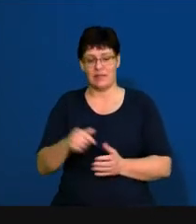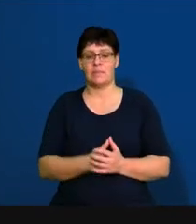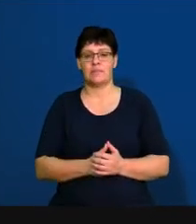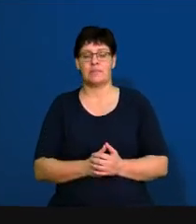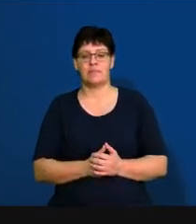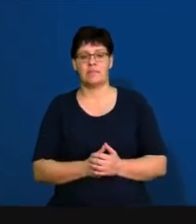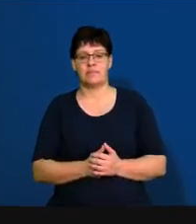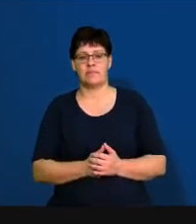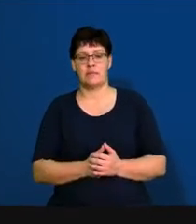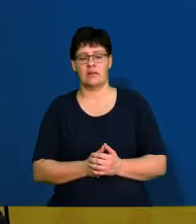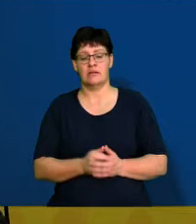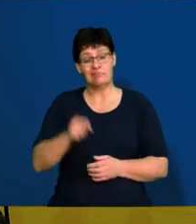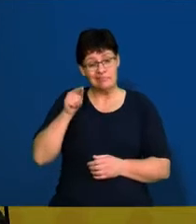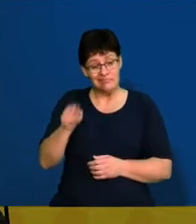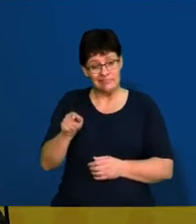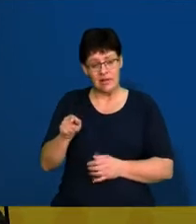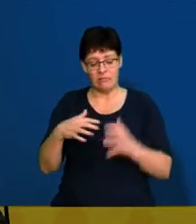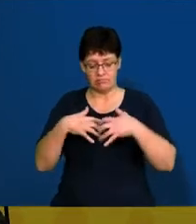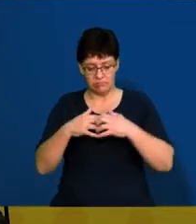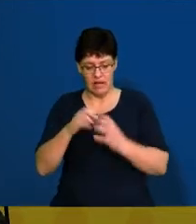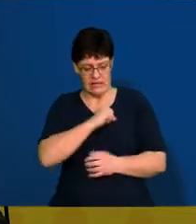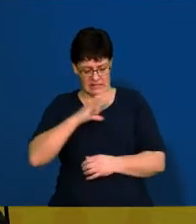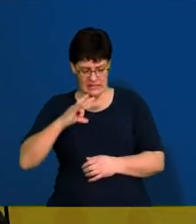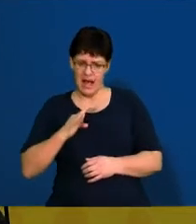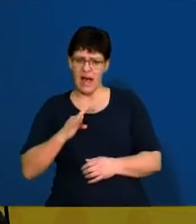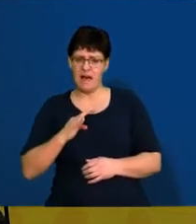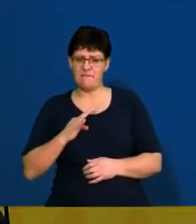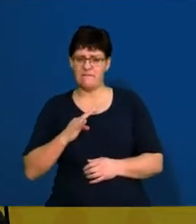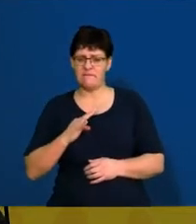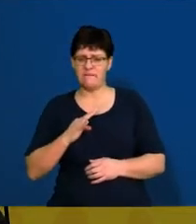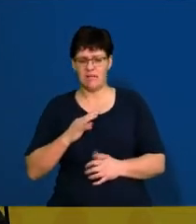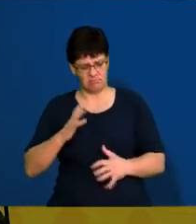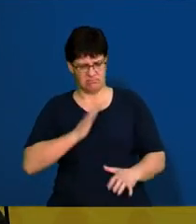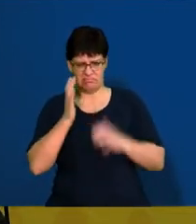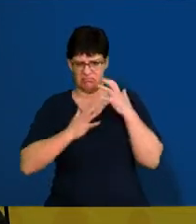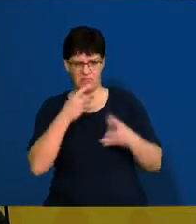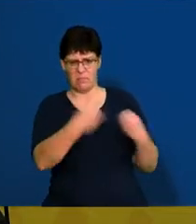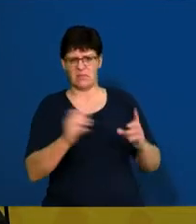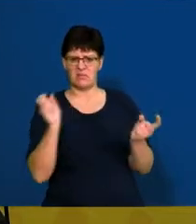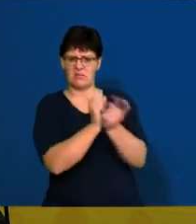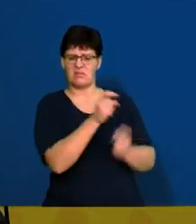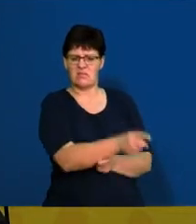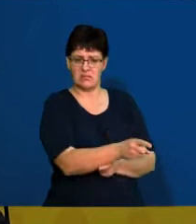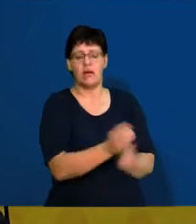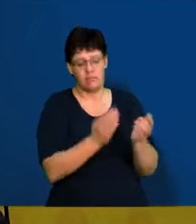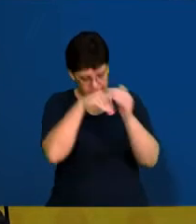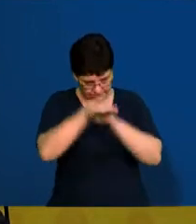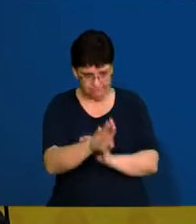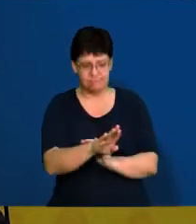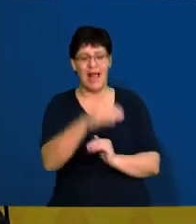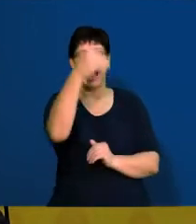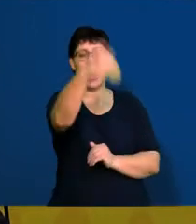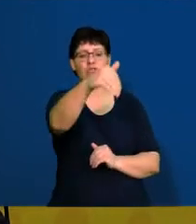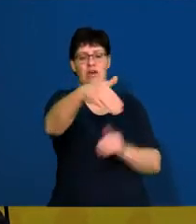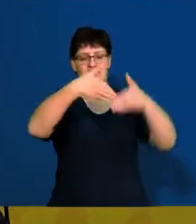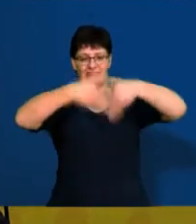CCMA. So that if an employee has got a grievance with the business, they can go to an outside